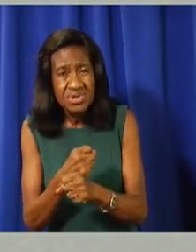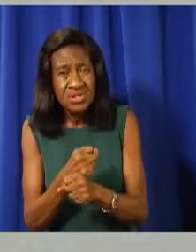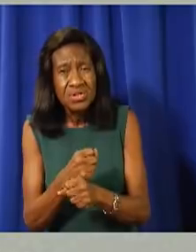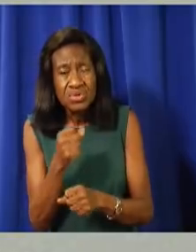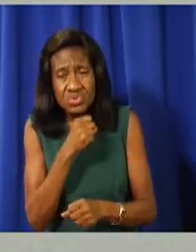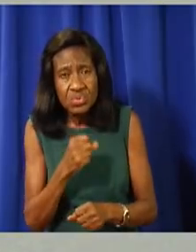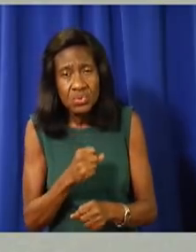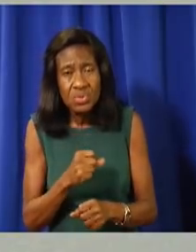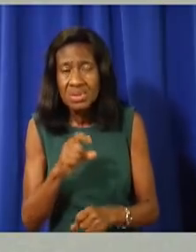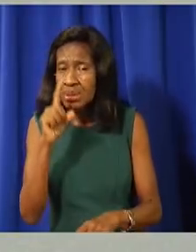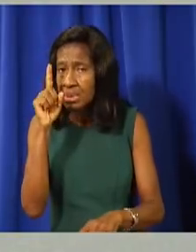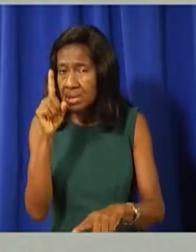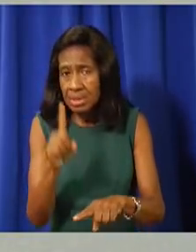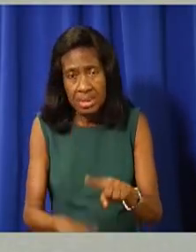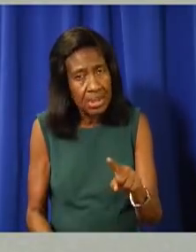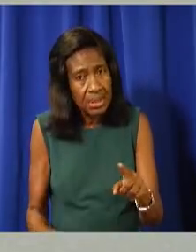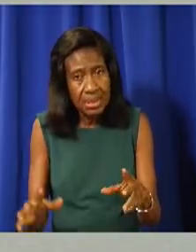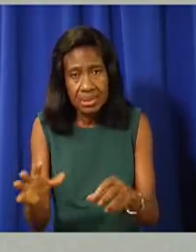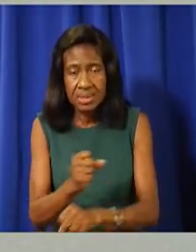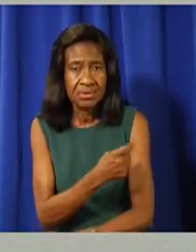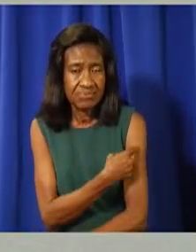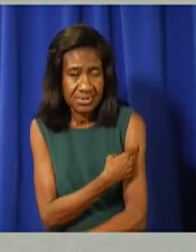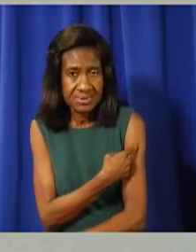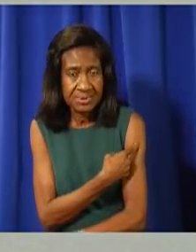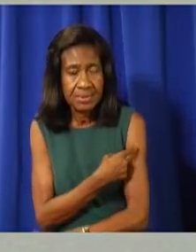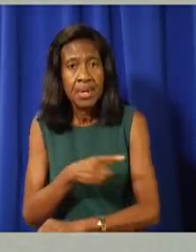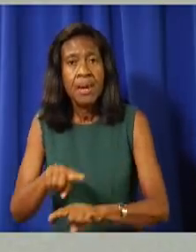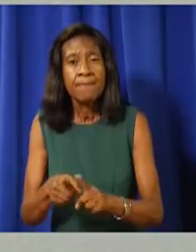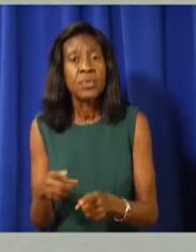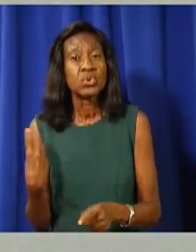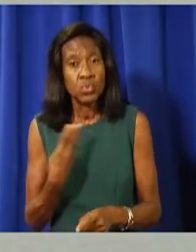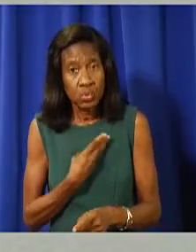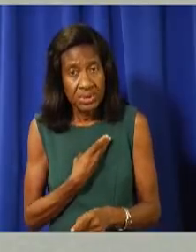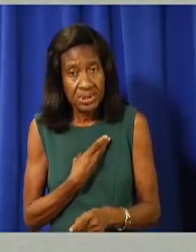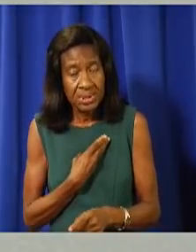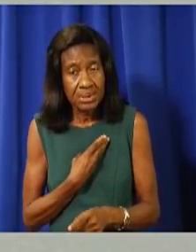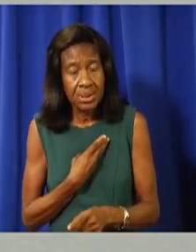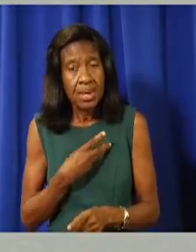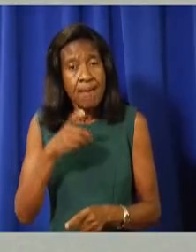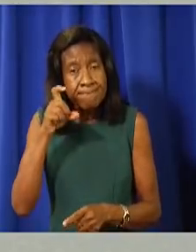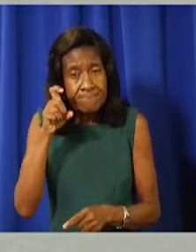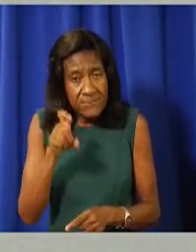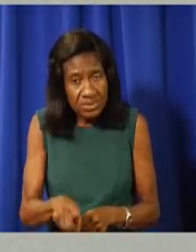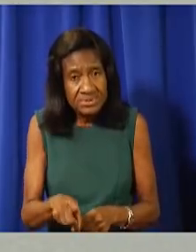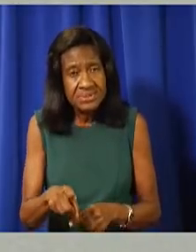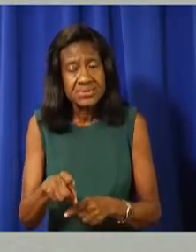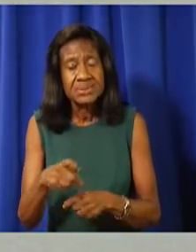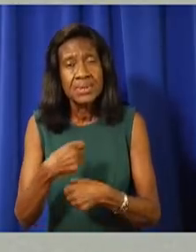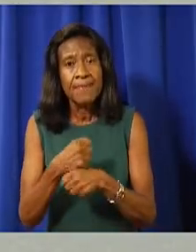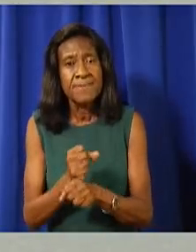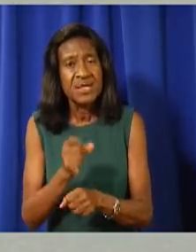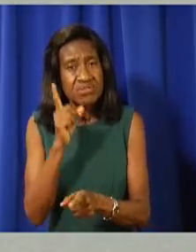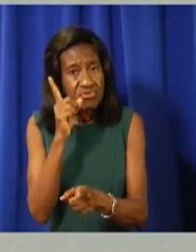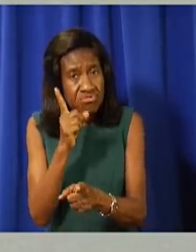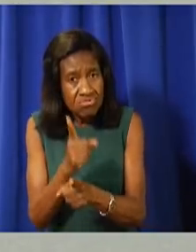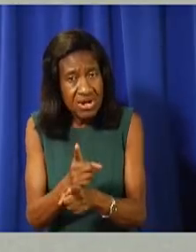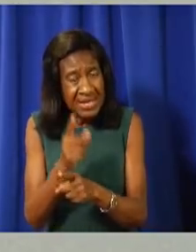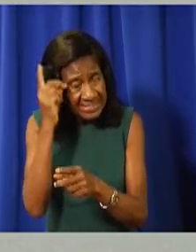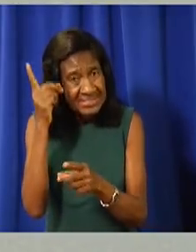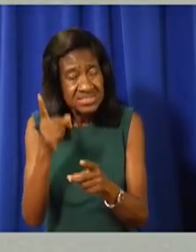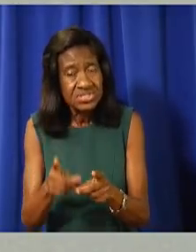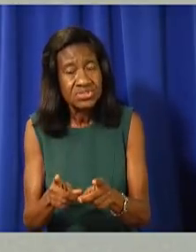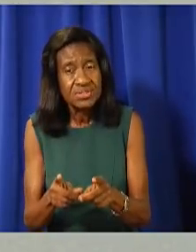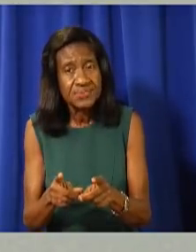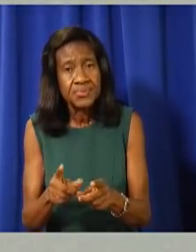And it is our precious little ones who depend on us to make the right decision for their wellbeing that I'm most concerned